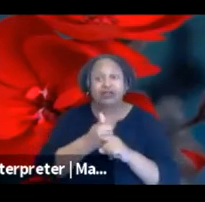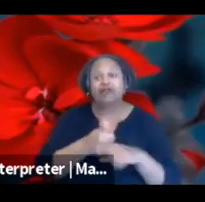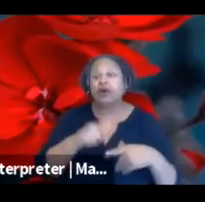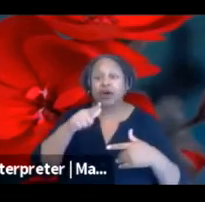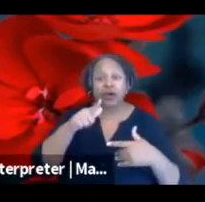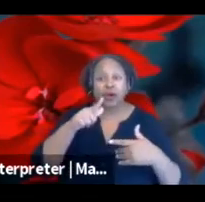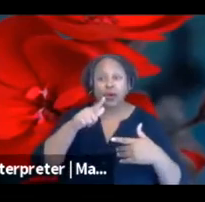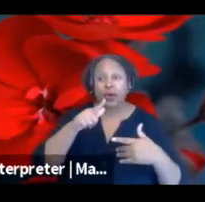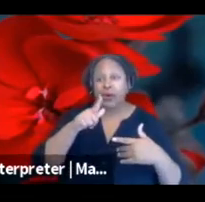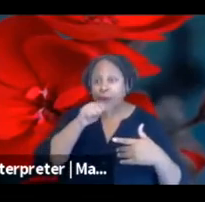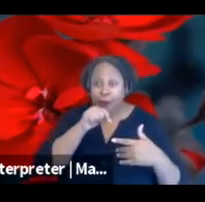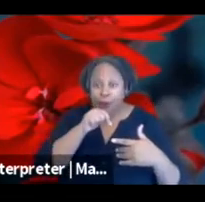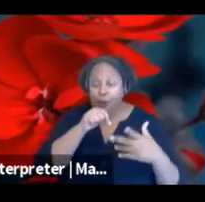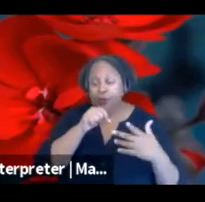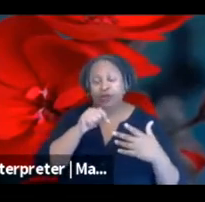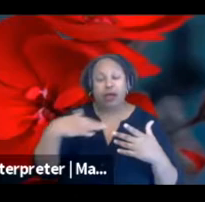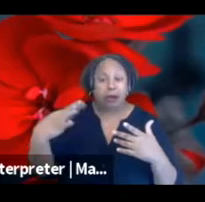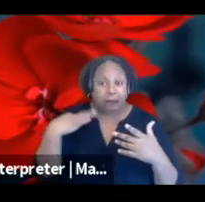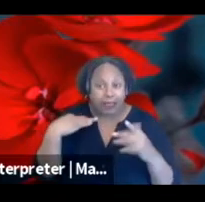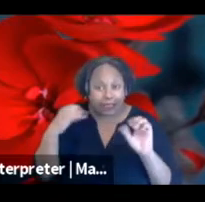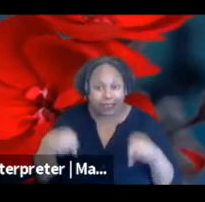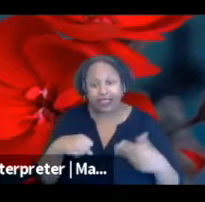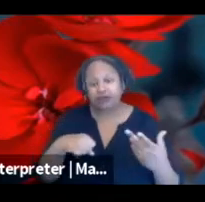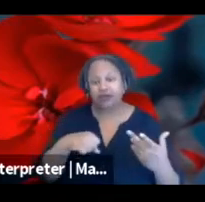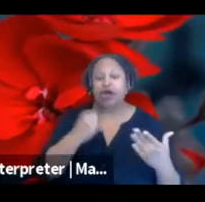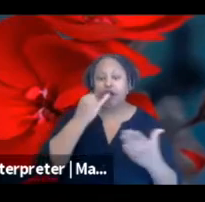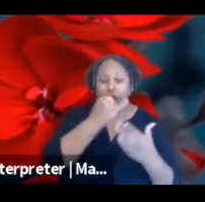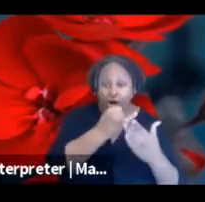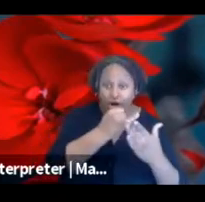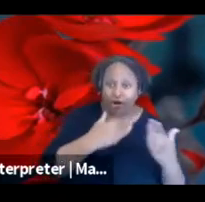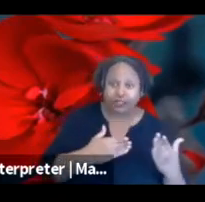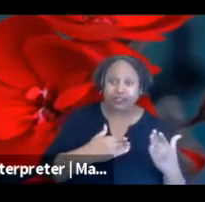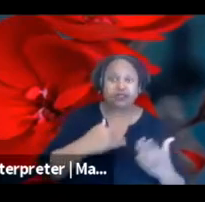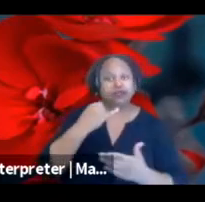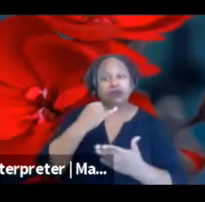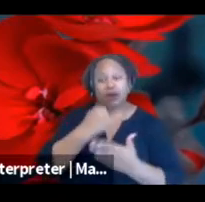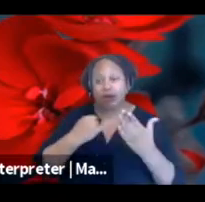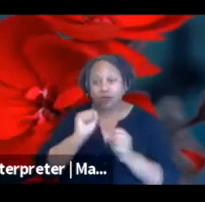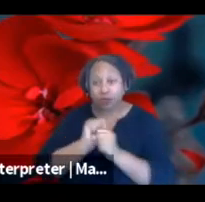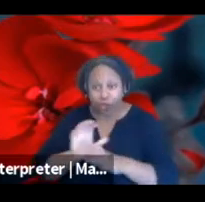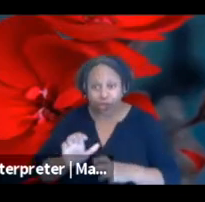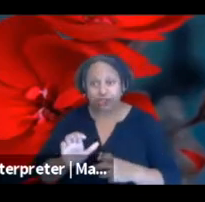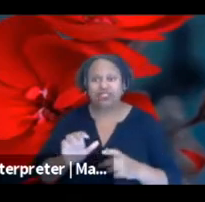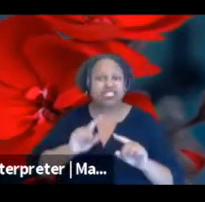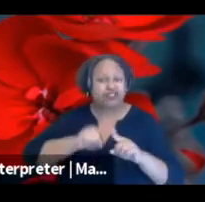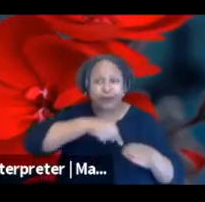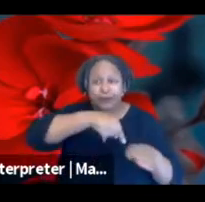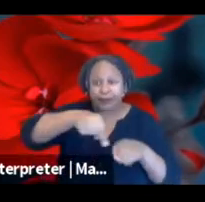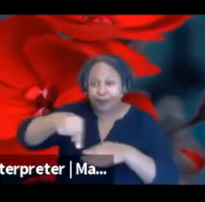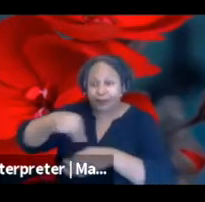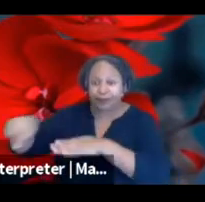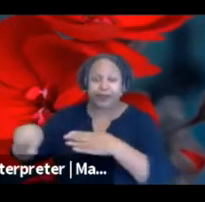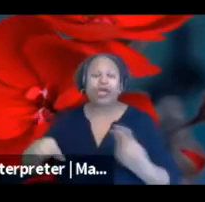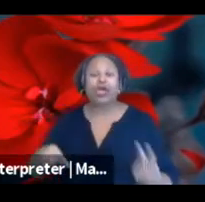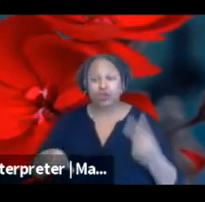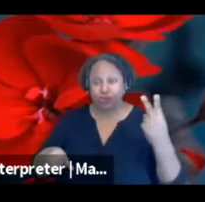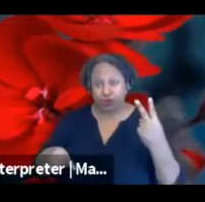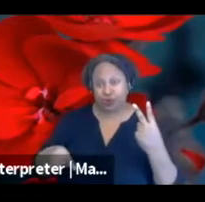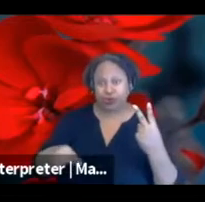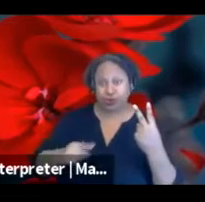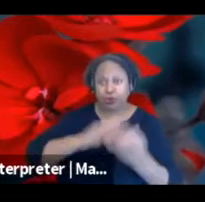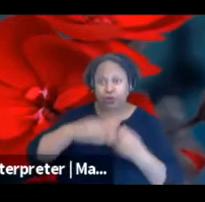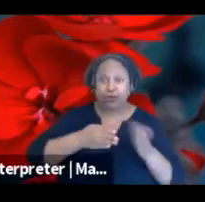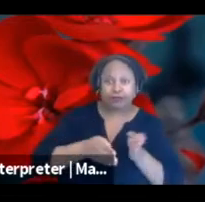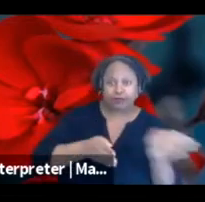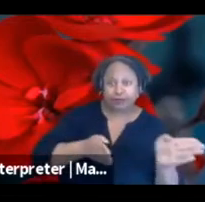organizations of various disciplines. It'll consist of two main program streams, annual operating and project. And the total